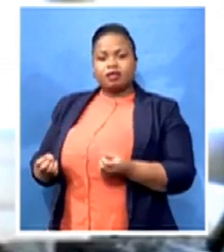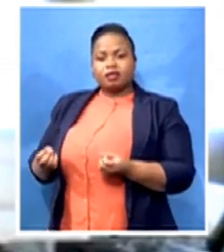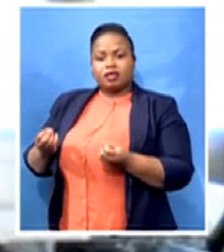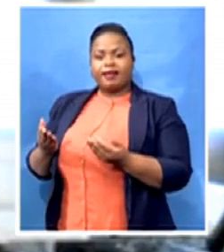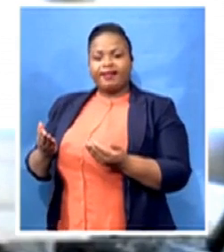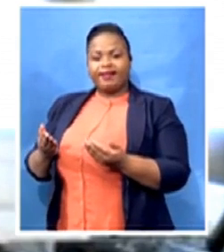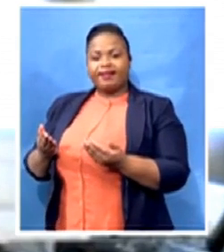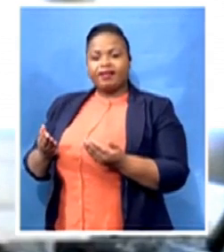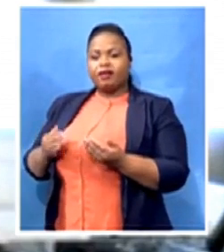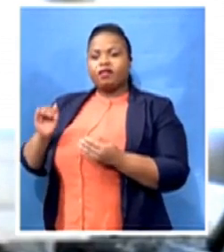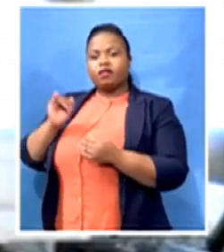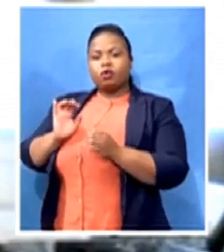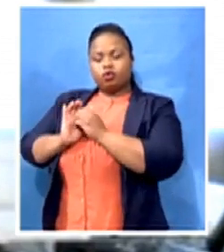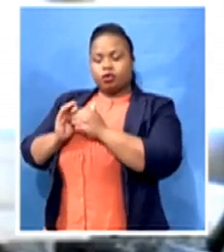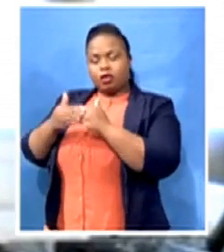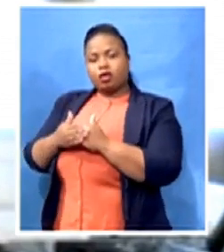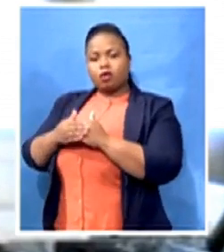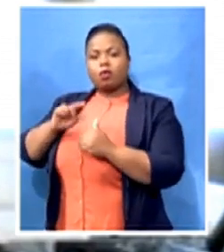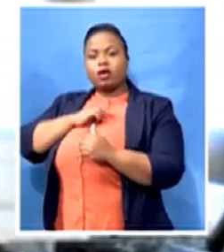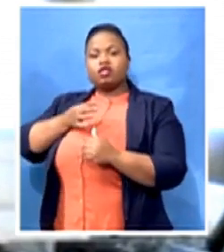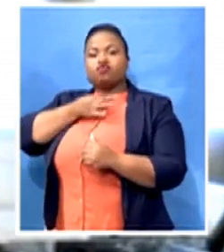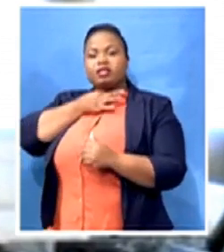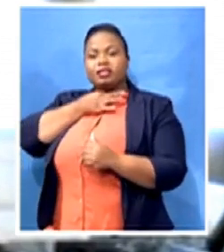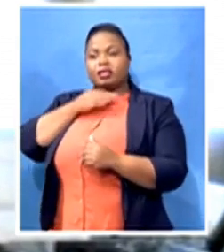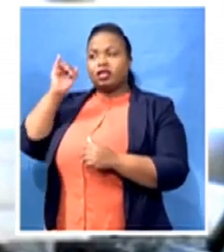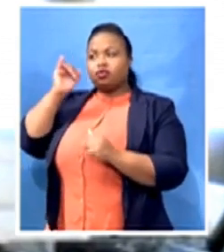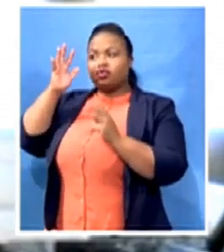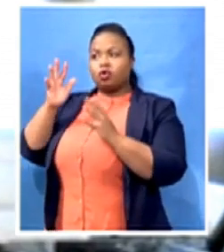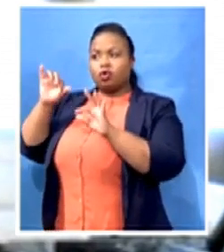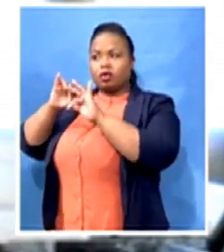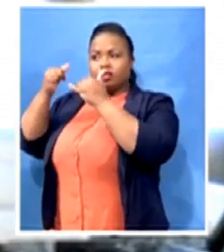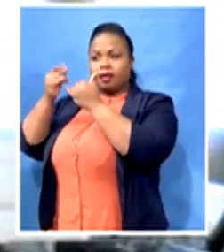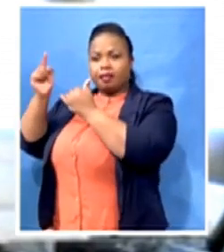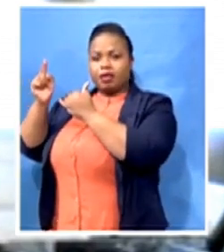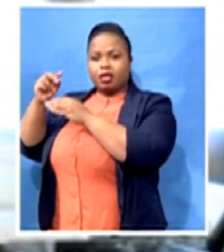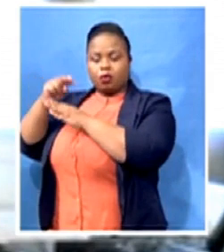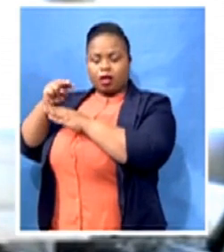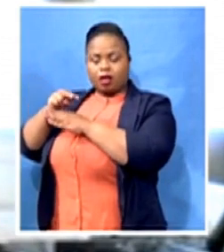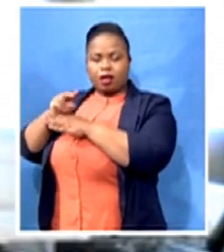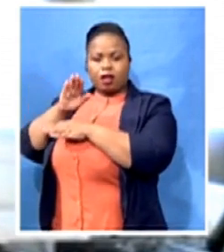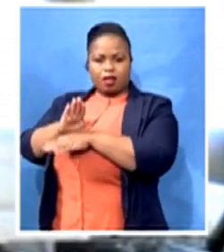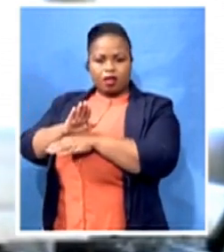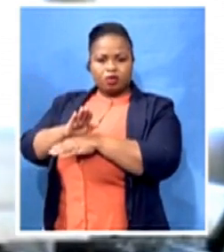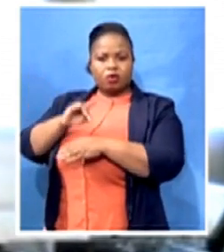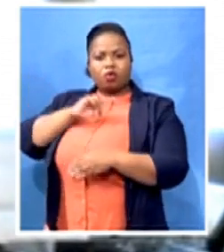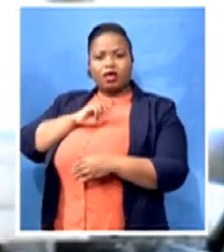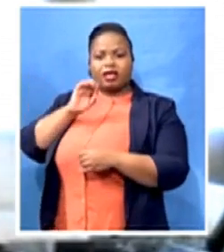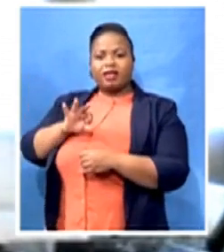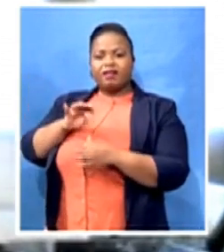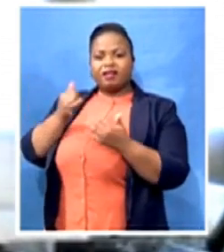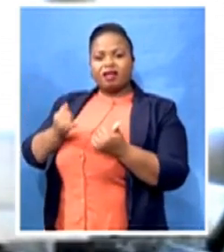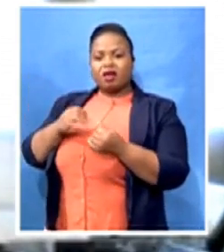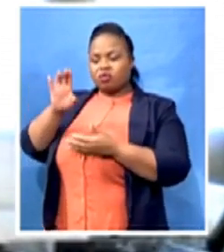by the insurer. So taking away that protection for the finance house